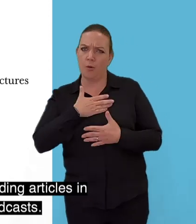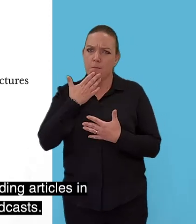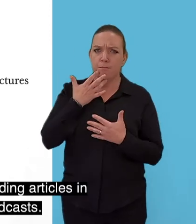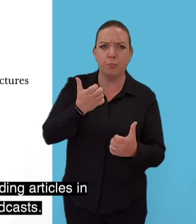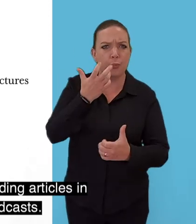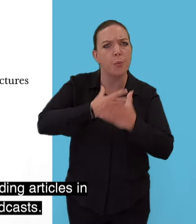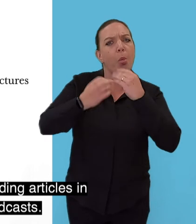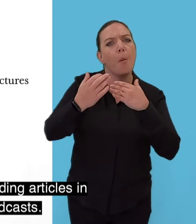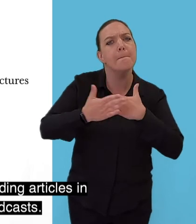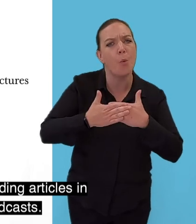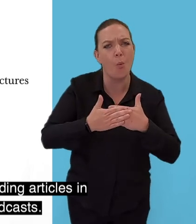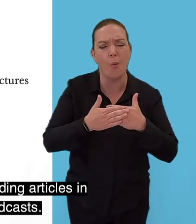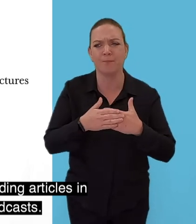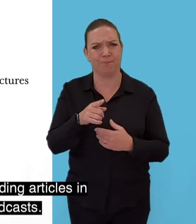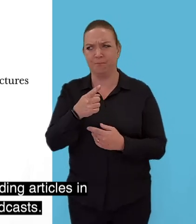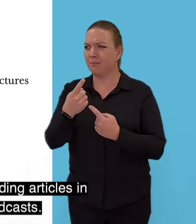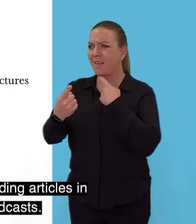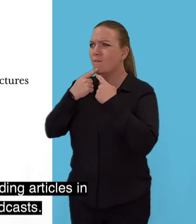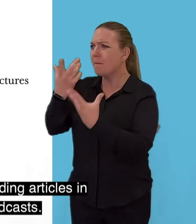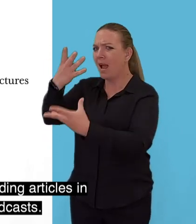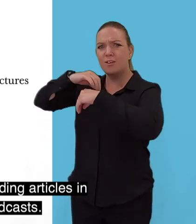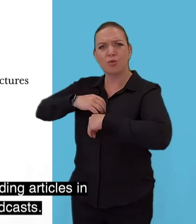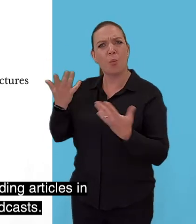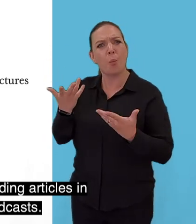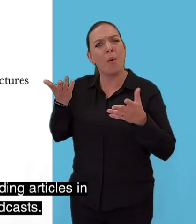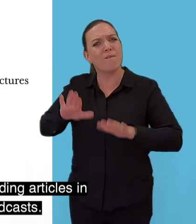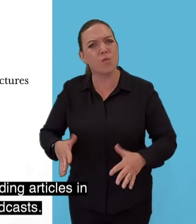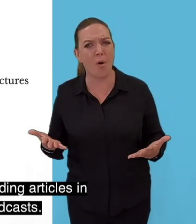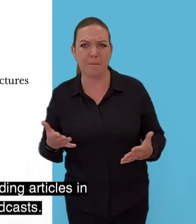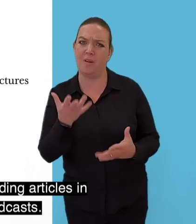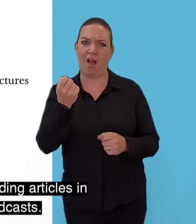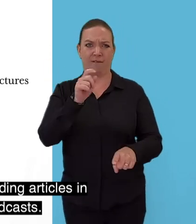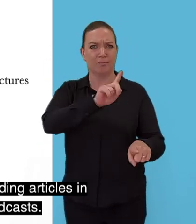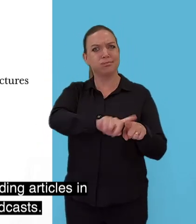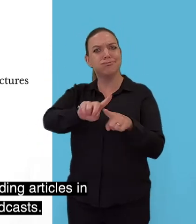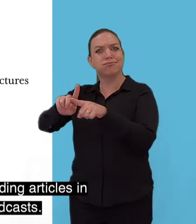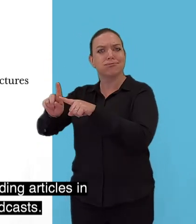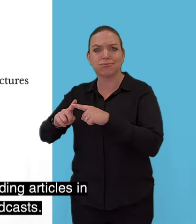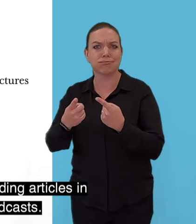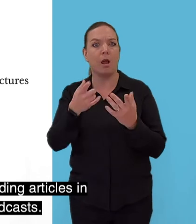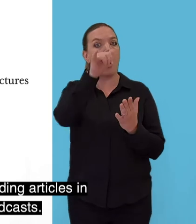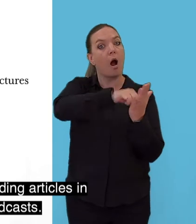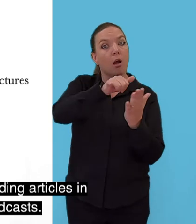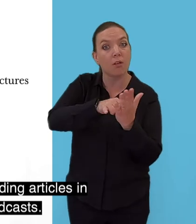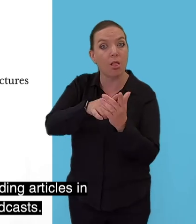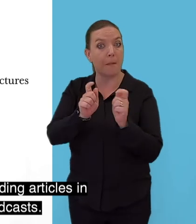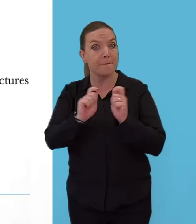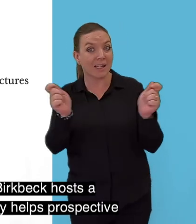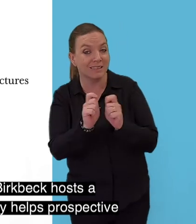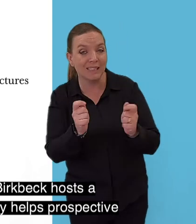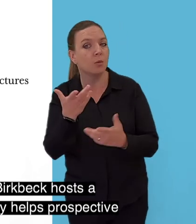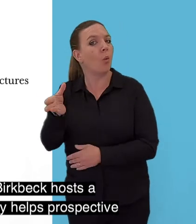all sorts of ways ranging from reading articles in specific magazines to listening to podcasts. Many of these options are free.